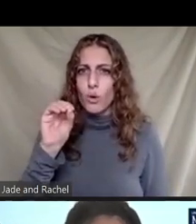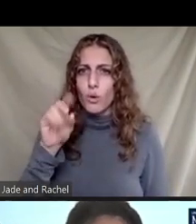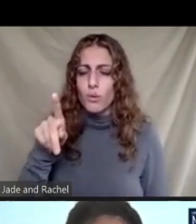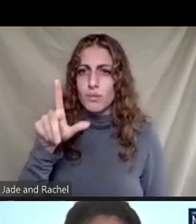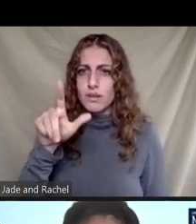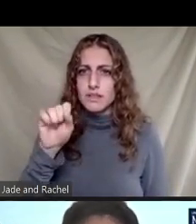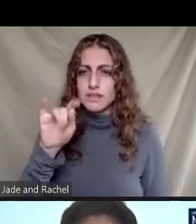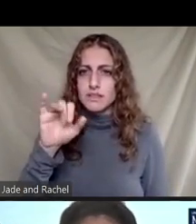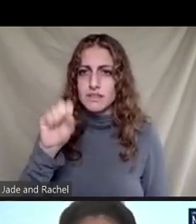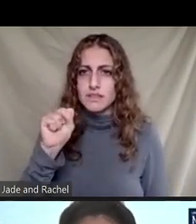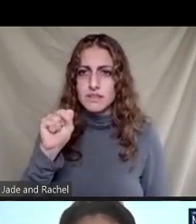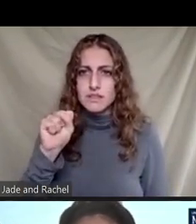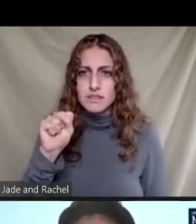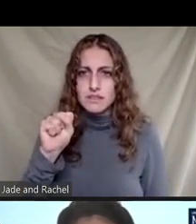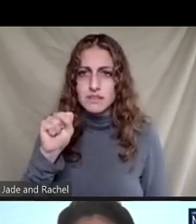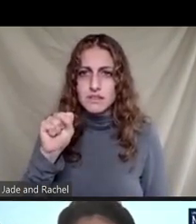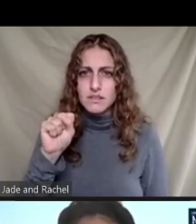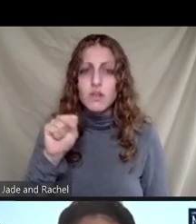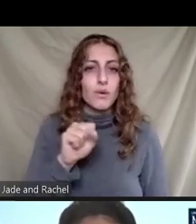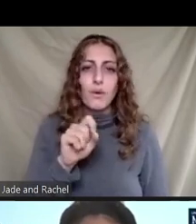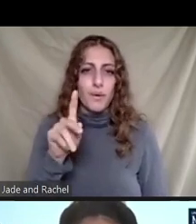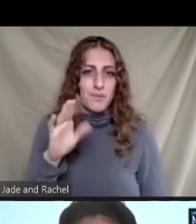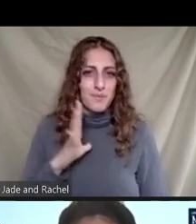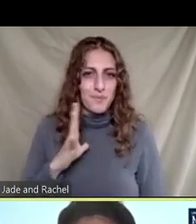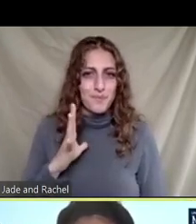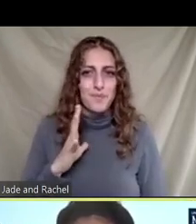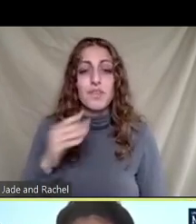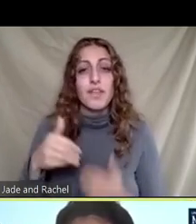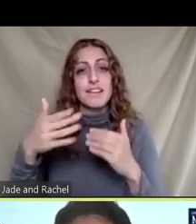We're good. Okay. Okay, so Dr. Trotz, the next question.